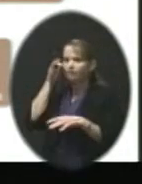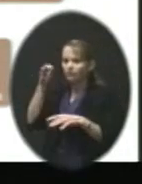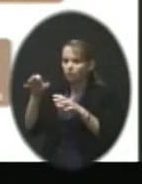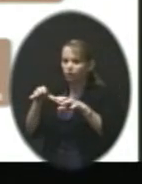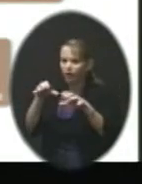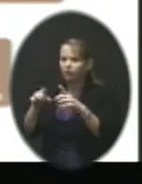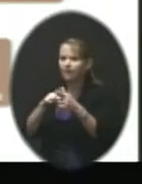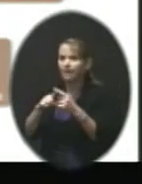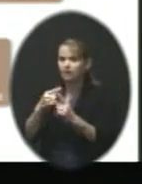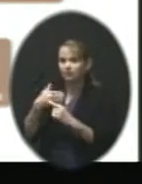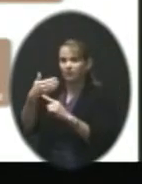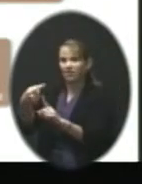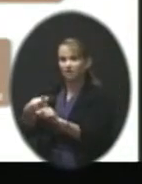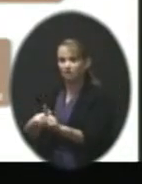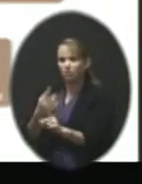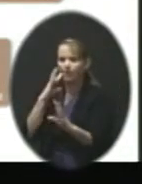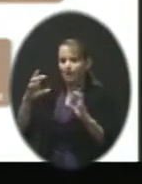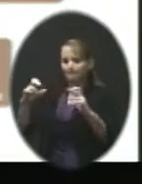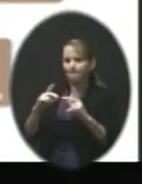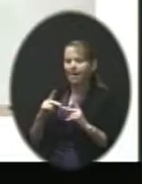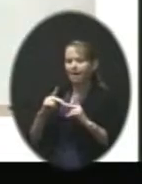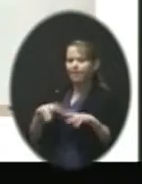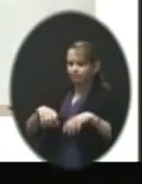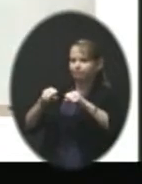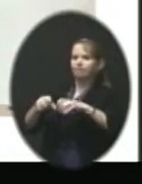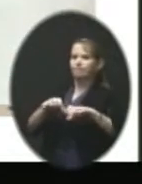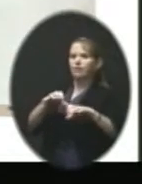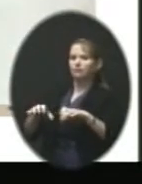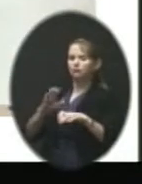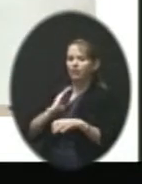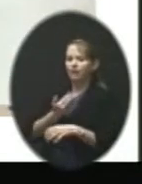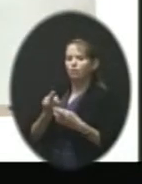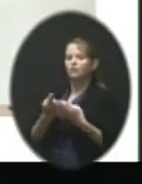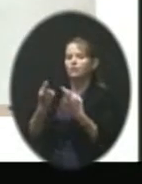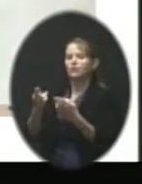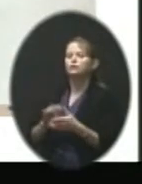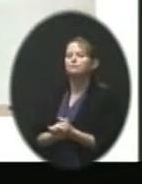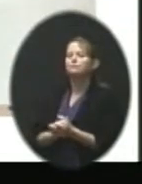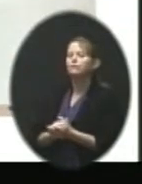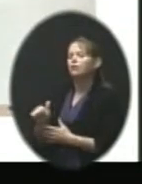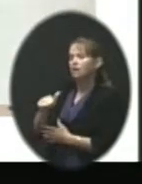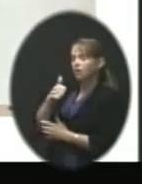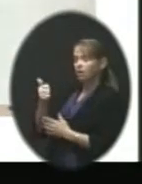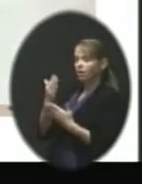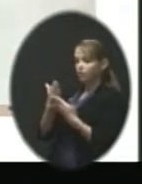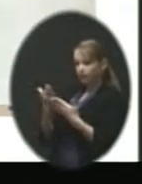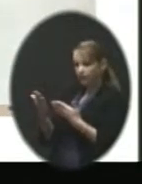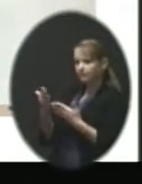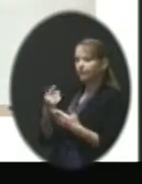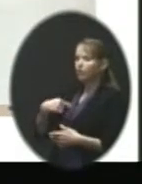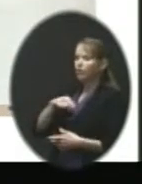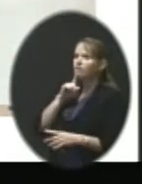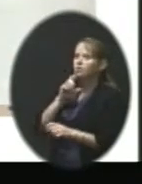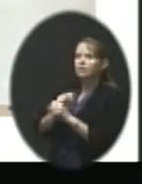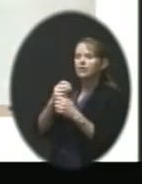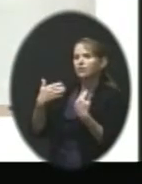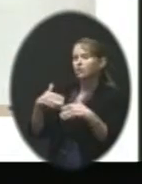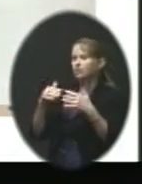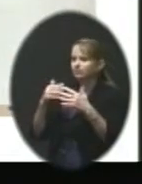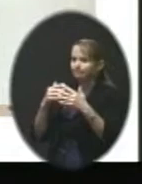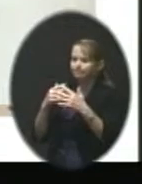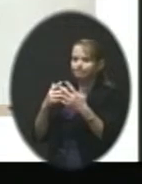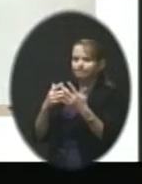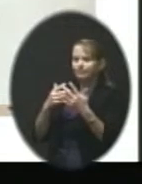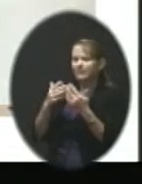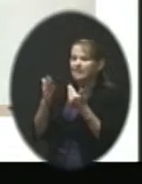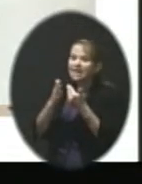take some action on the recommendation I'm bringing you. Another piece, we've been incredibly transparent. And that's been the way this district